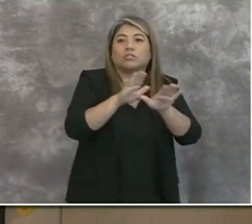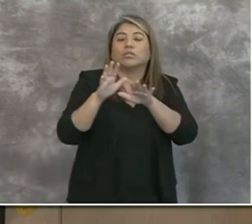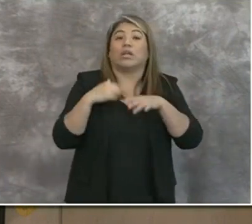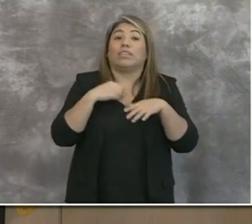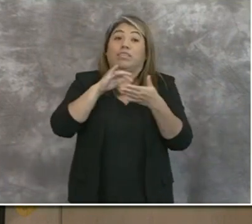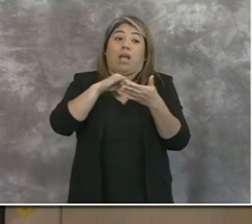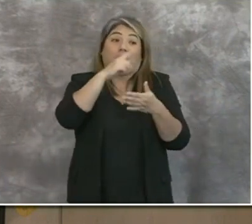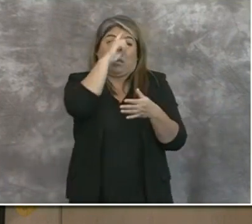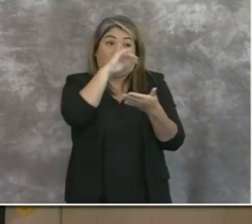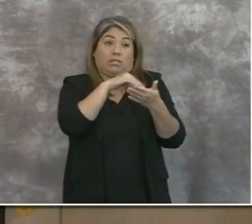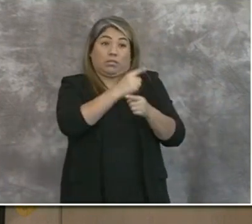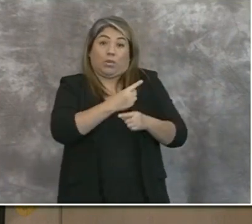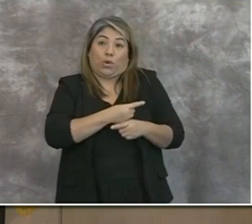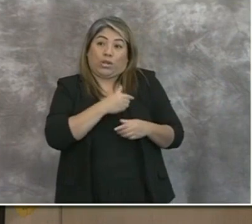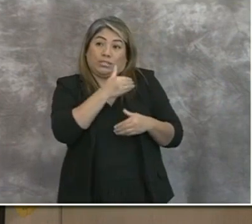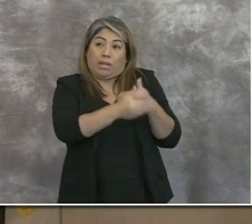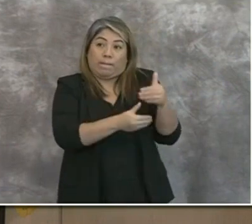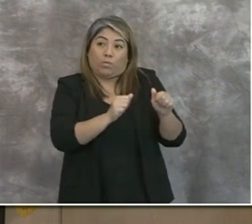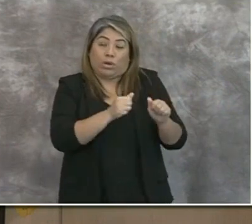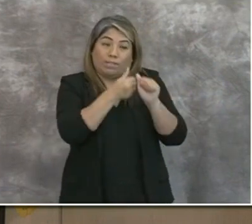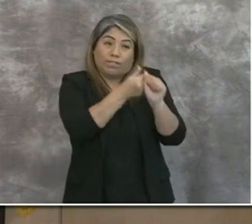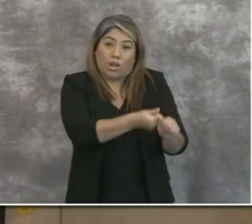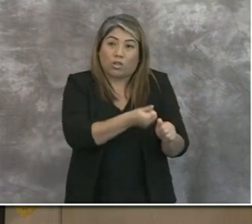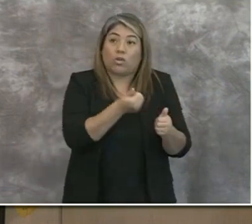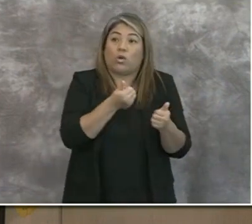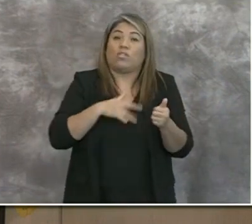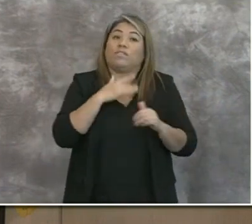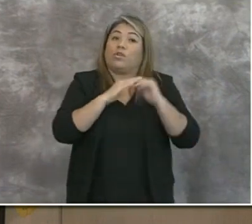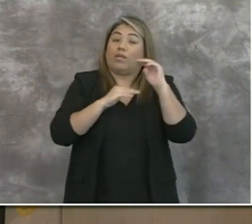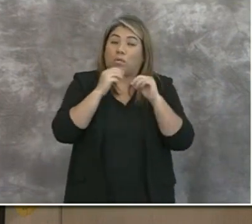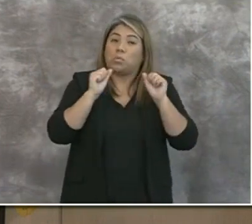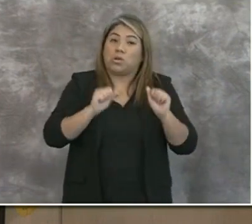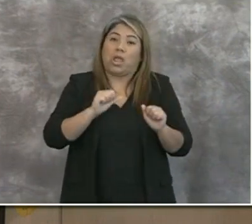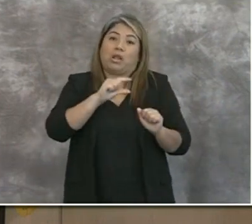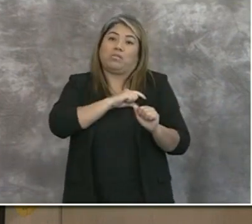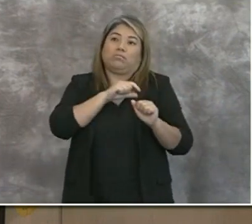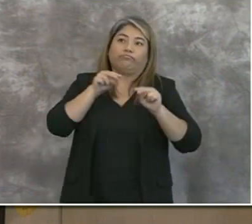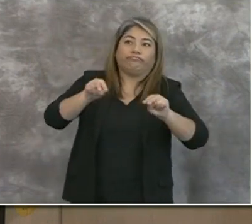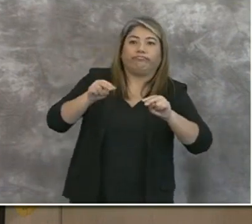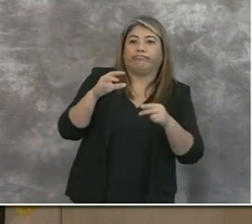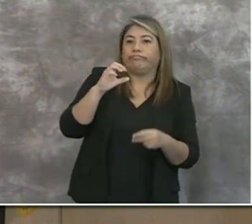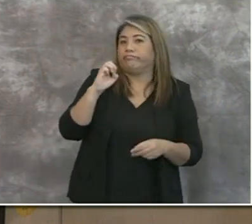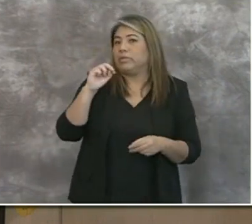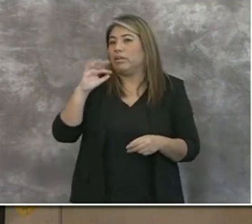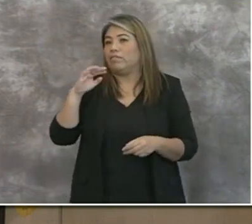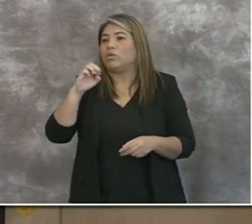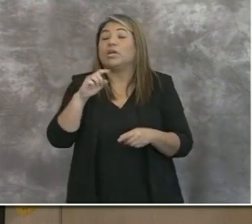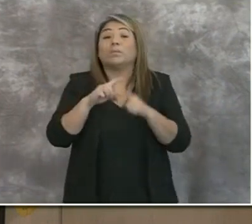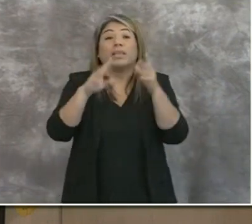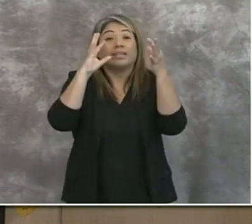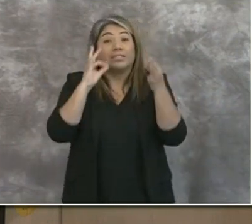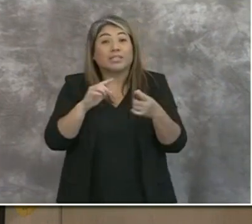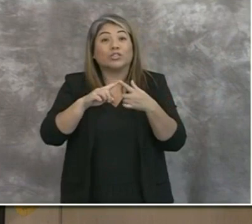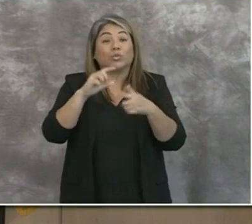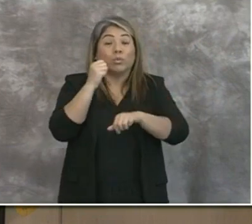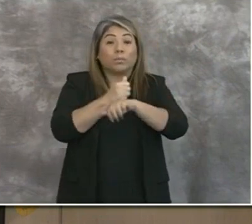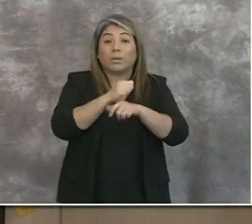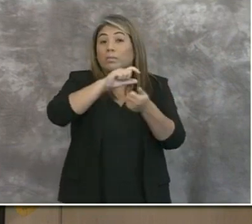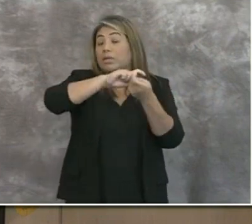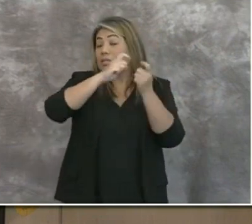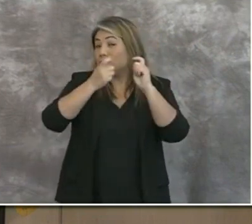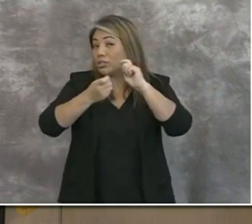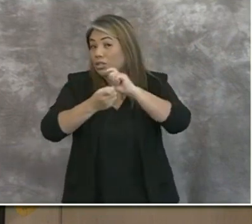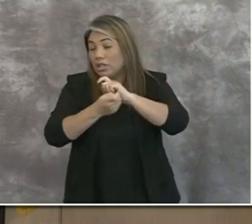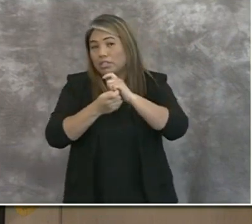can take now that they feel comfortable that they will be able to enforce. But again, the decision to actually implement these changes will be